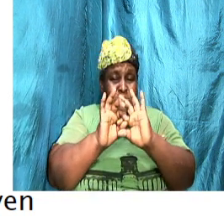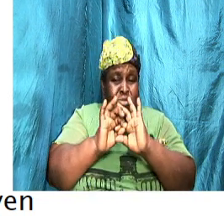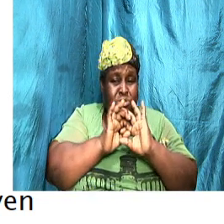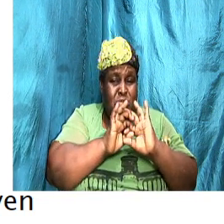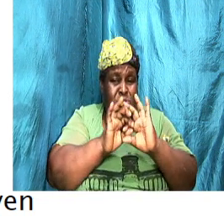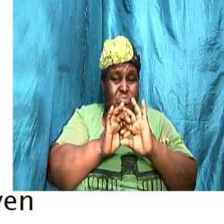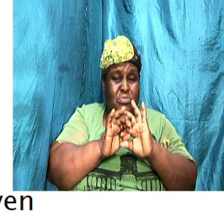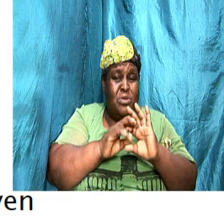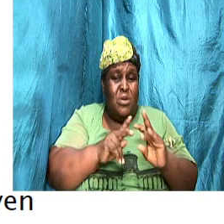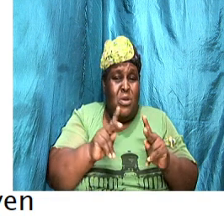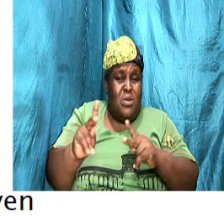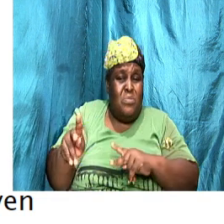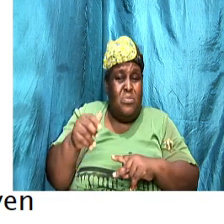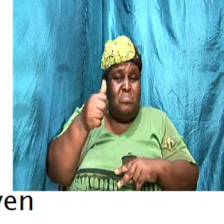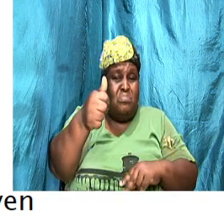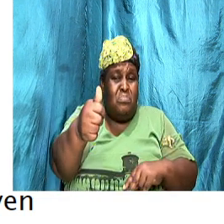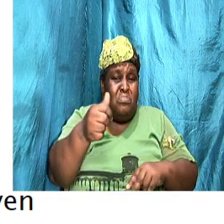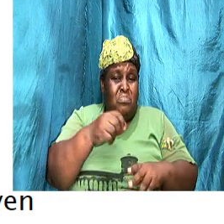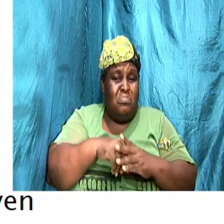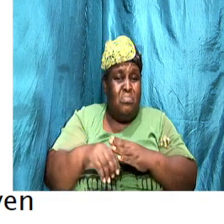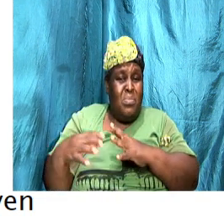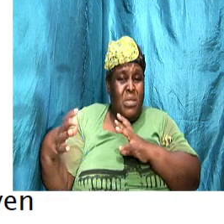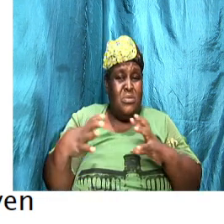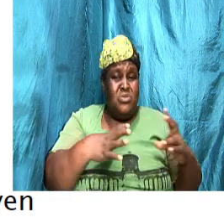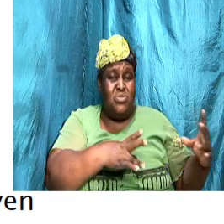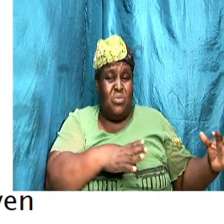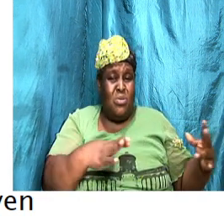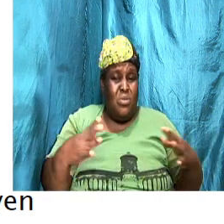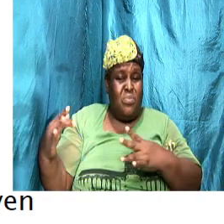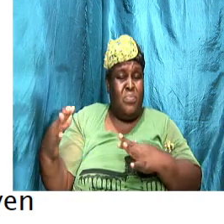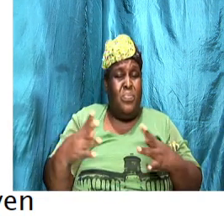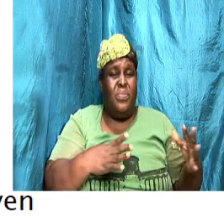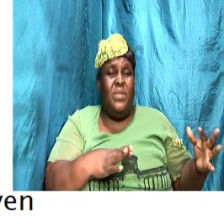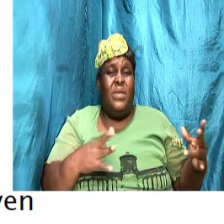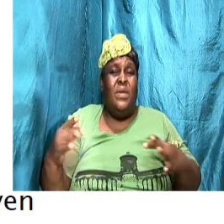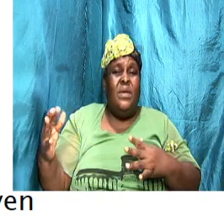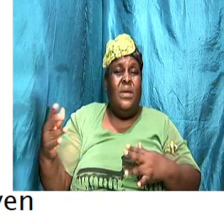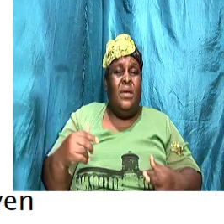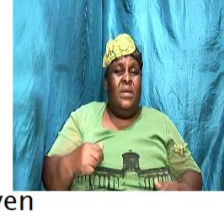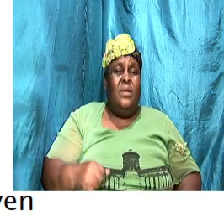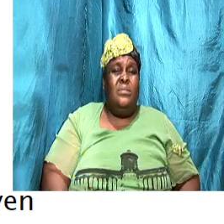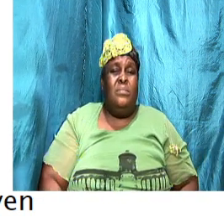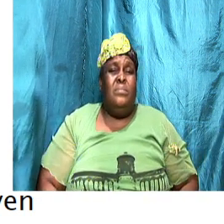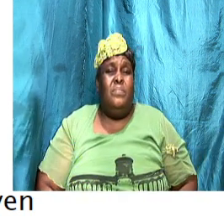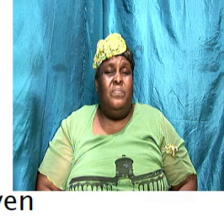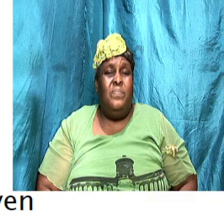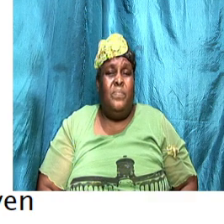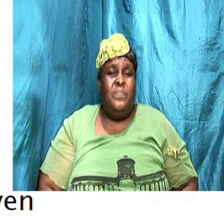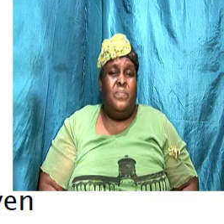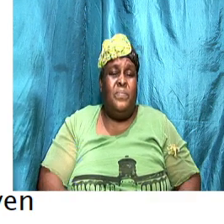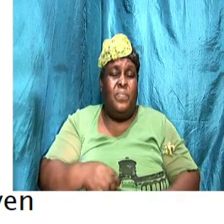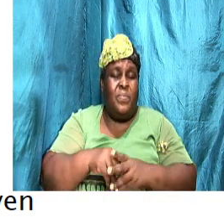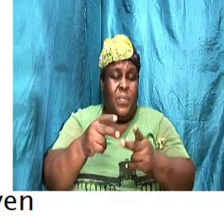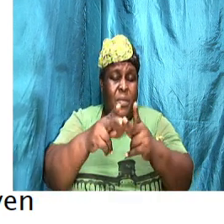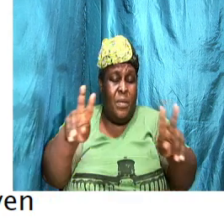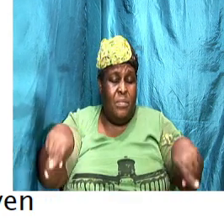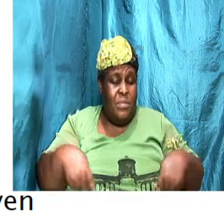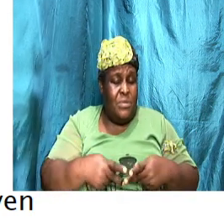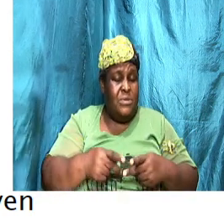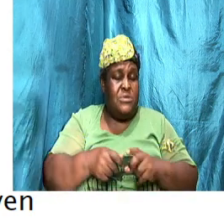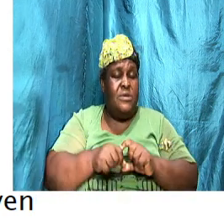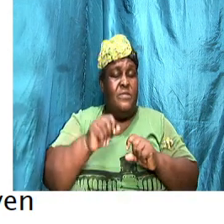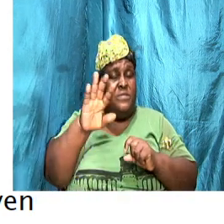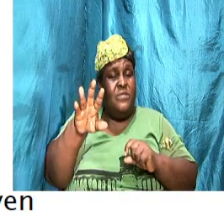or her struggles. So, putting your place, having empathy, putting yourself in the place of your partner,